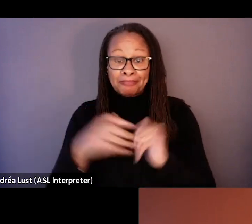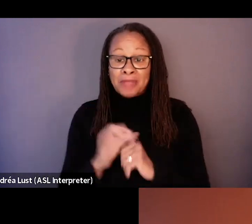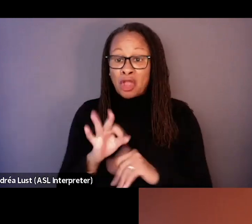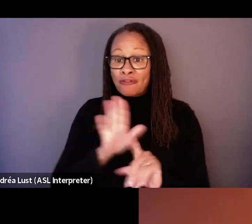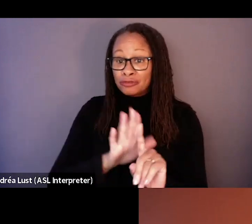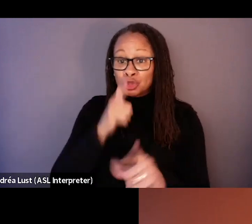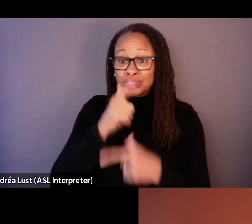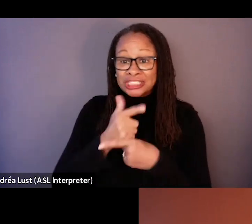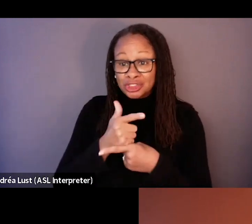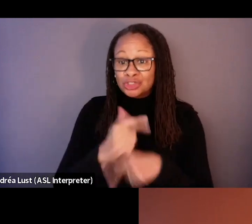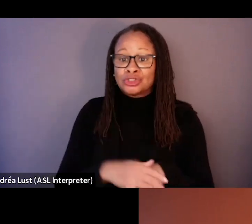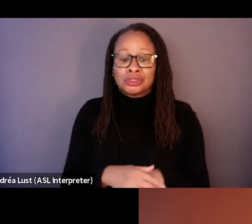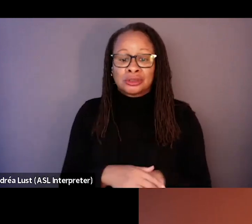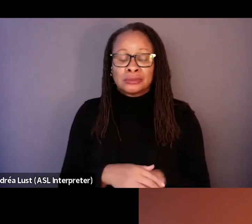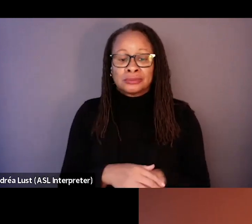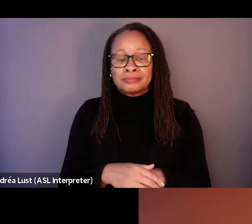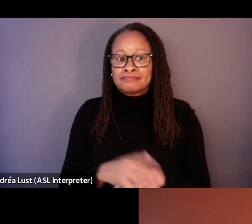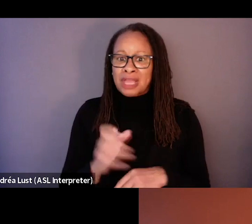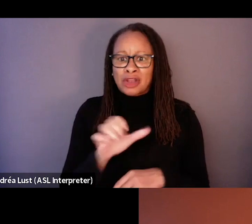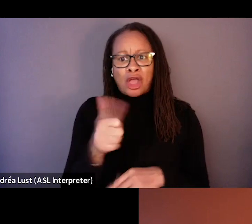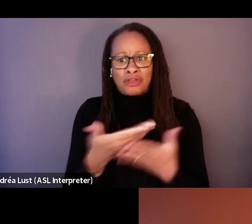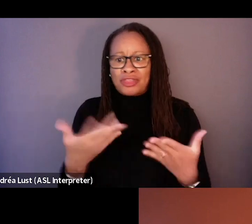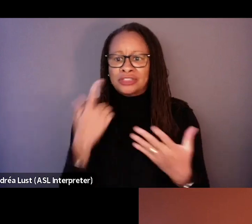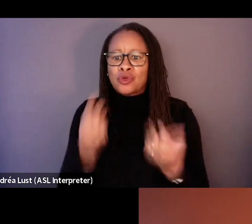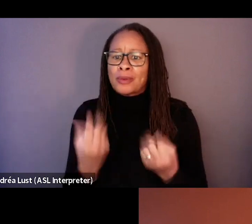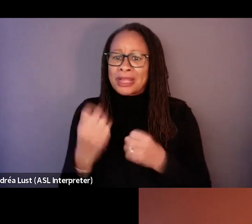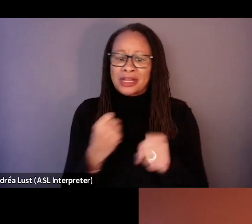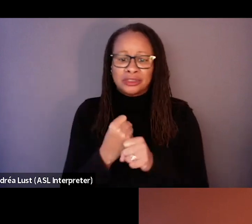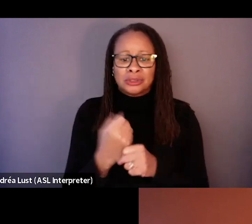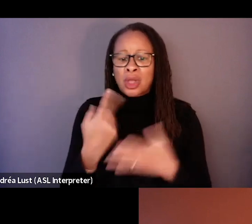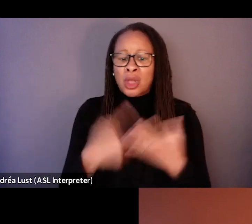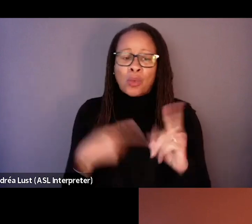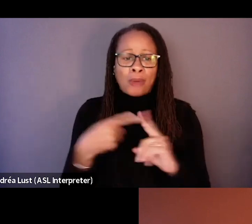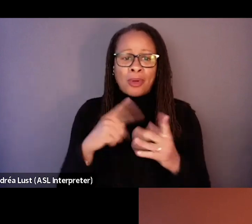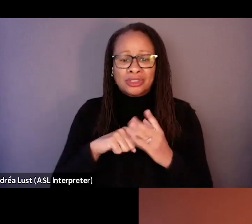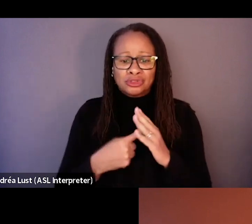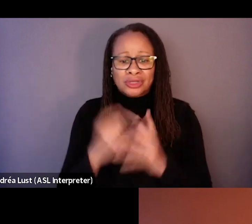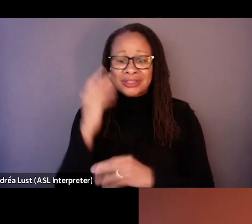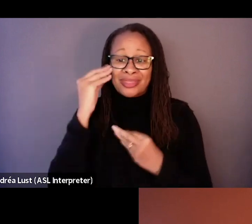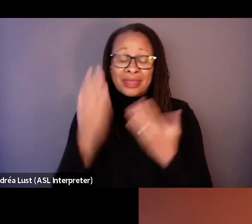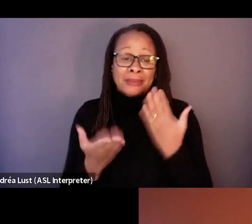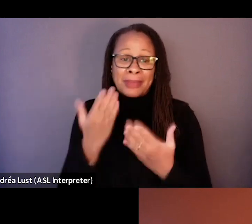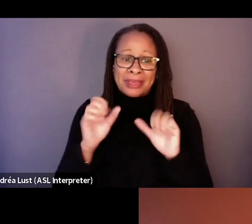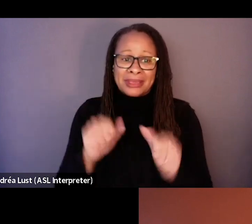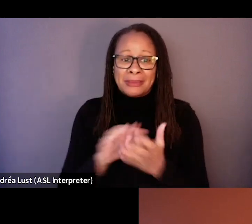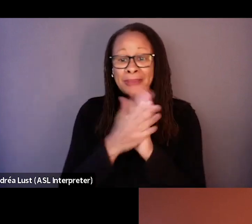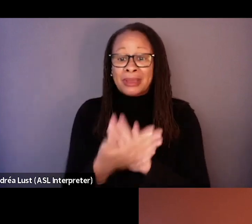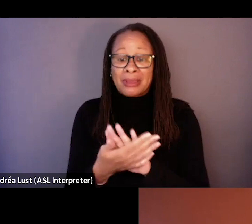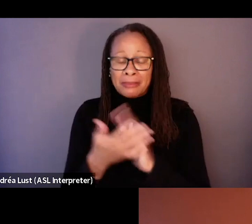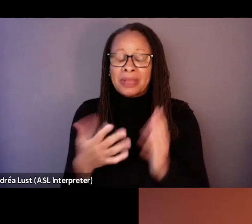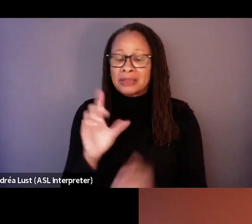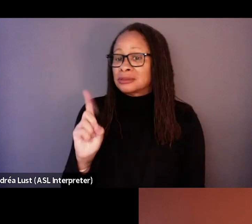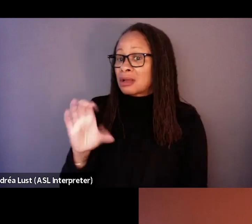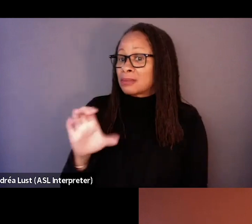sister and I'm sure other things for many, many years. At what point did you begin to think that perhaps it could be turned into a